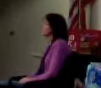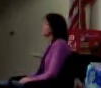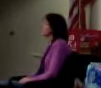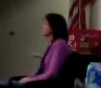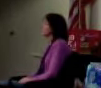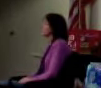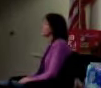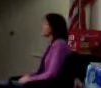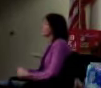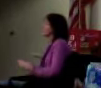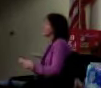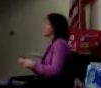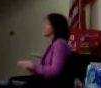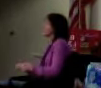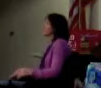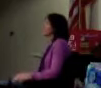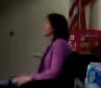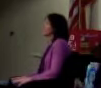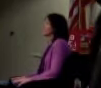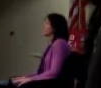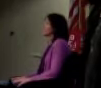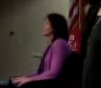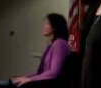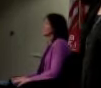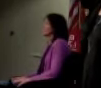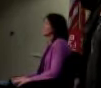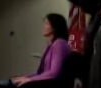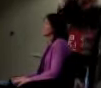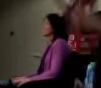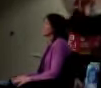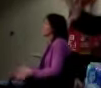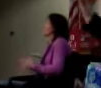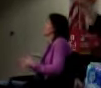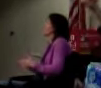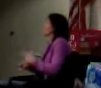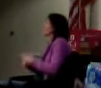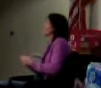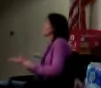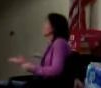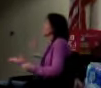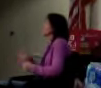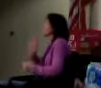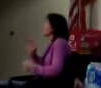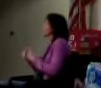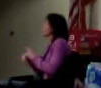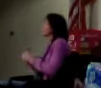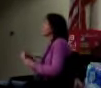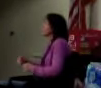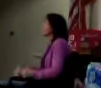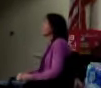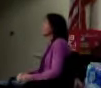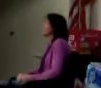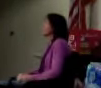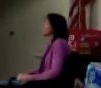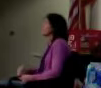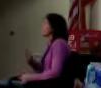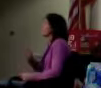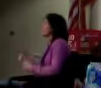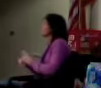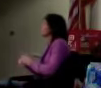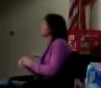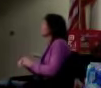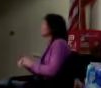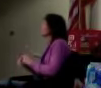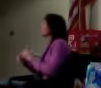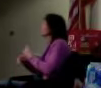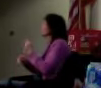Pain. Adrenaline. I'm sorry? Adrenaline. Adrenaline. All of those things. Now think about, so we talked about somebody on the